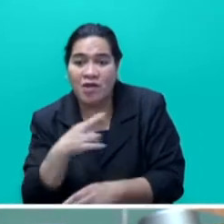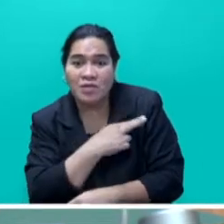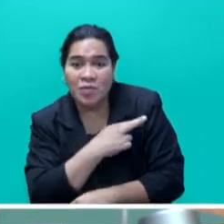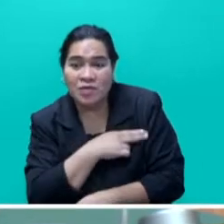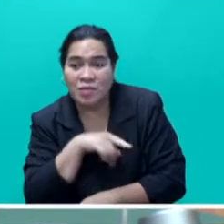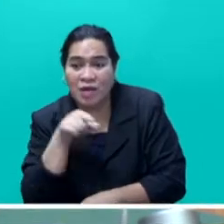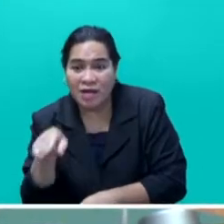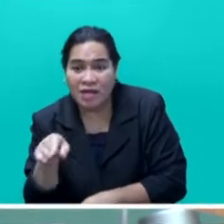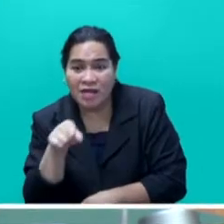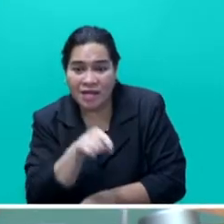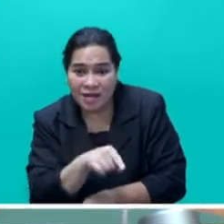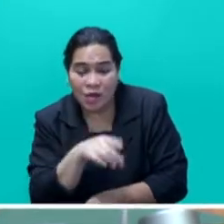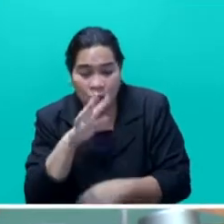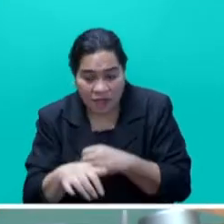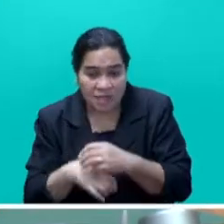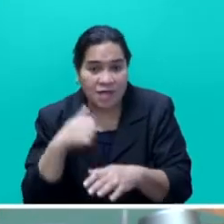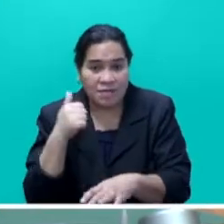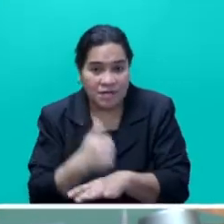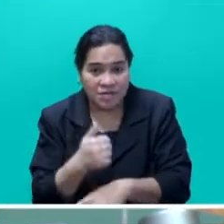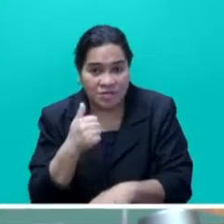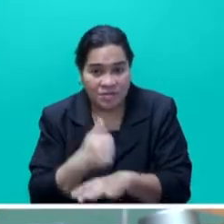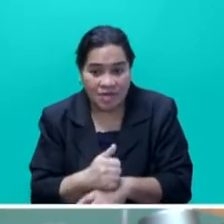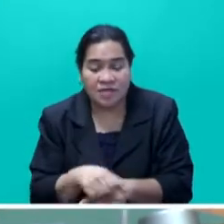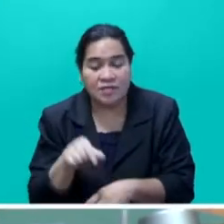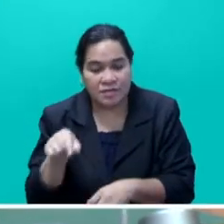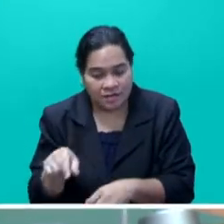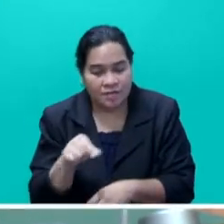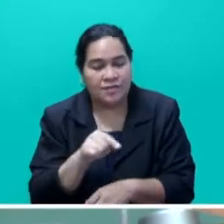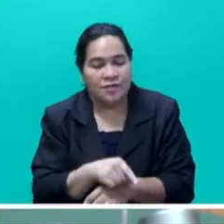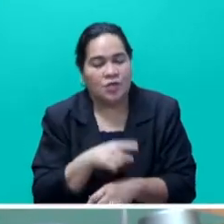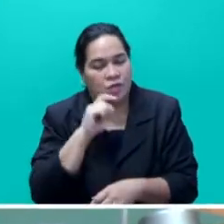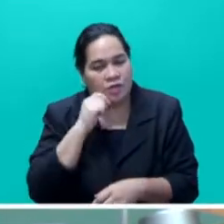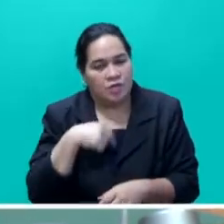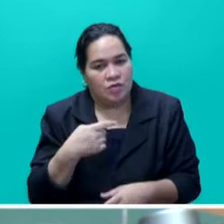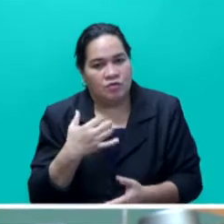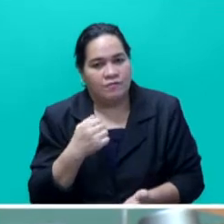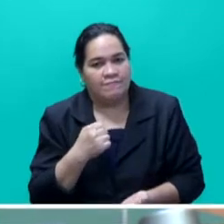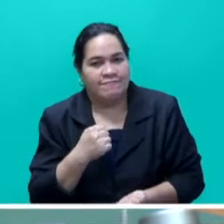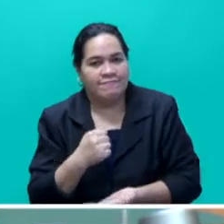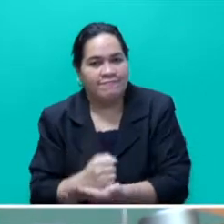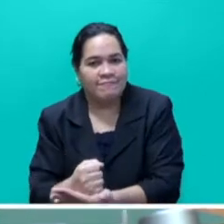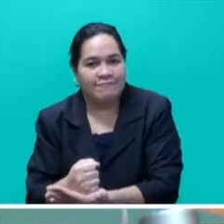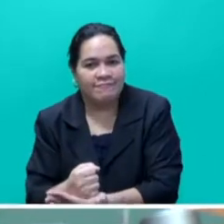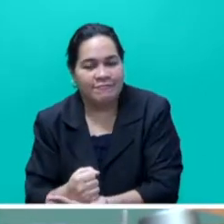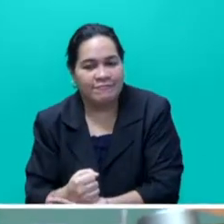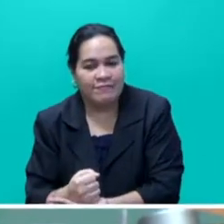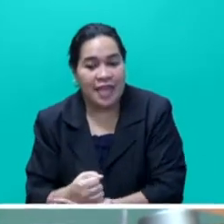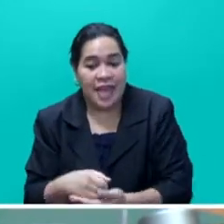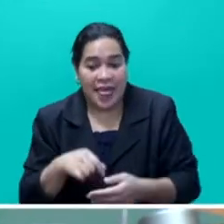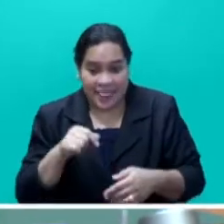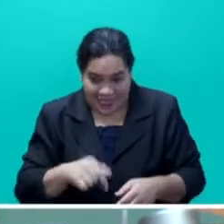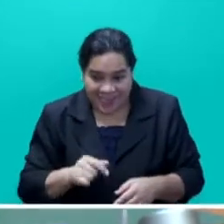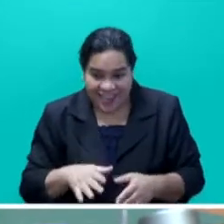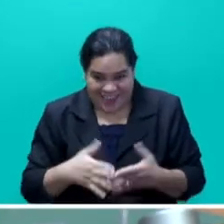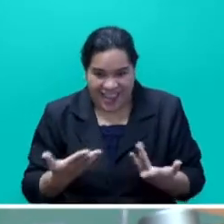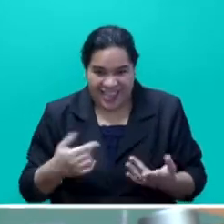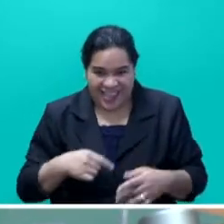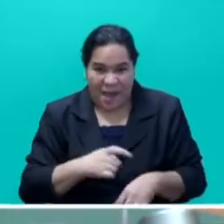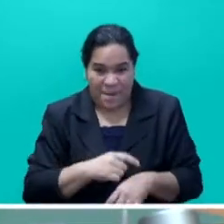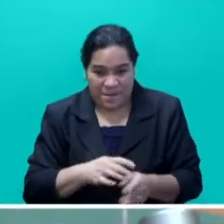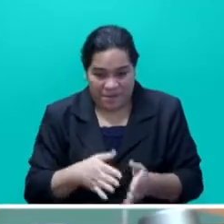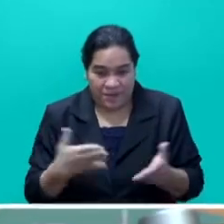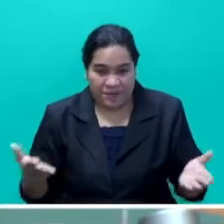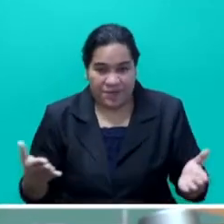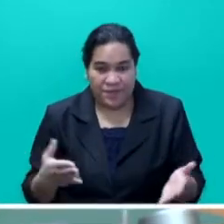preparation and establishment and regular management of the orchard. Mr Speaker Sayer, are looking at in this round, in this round,